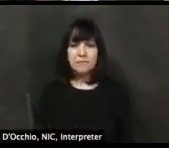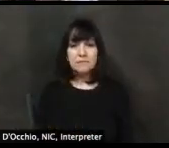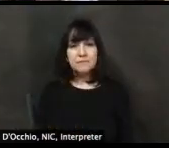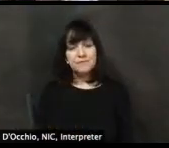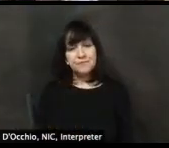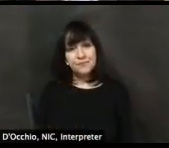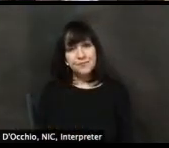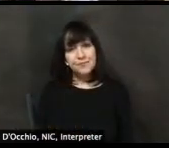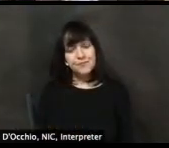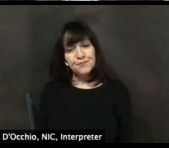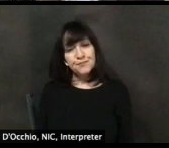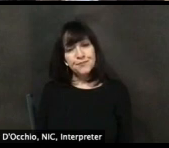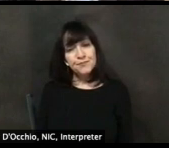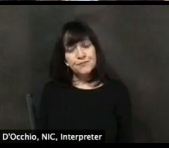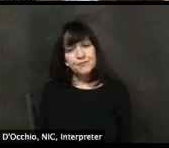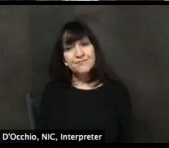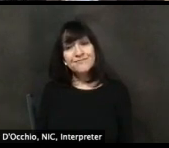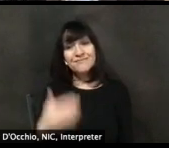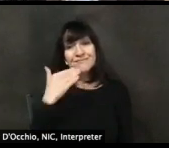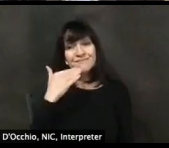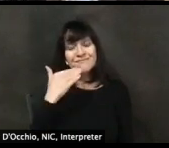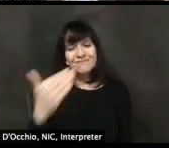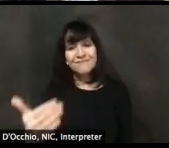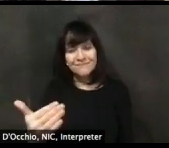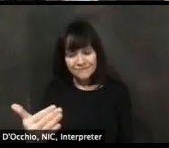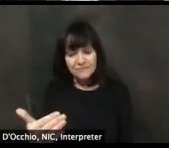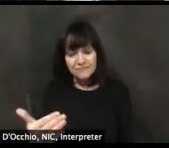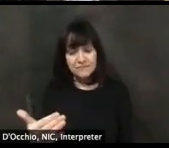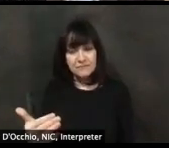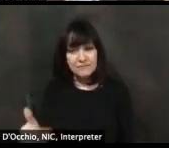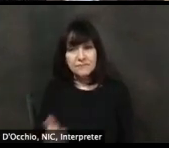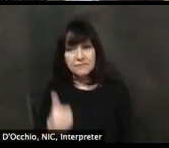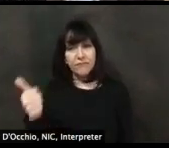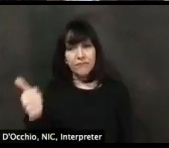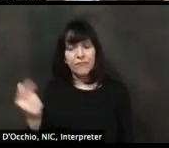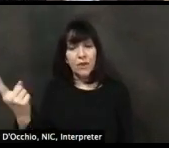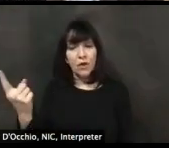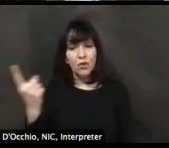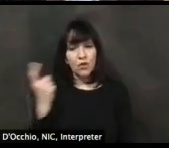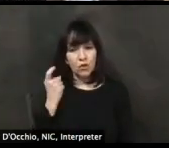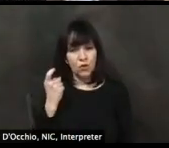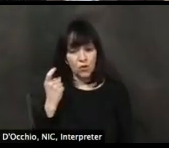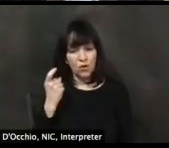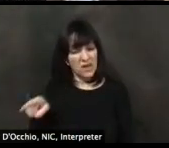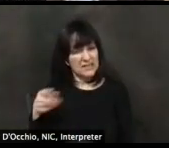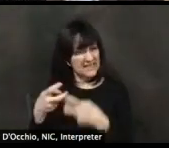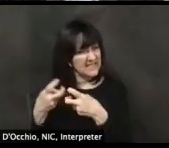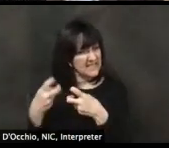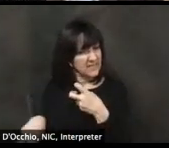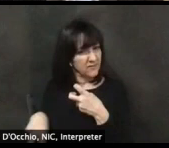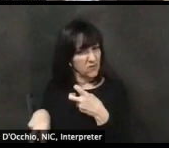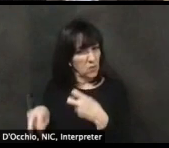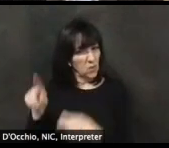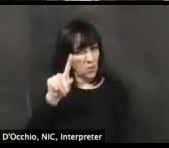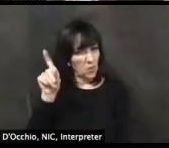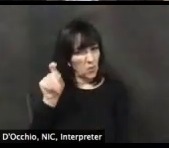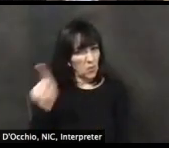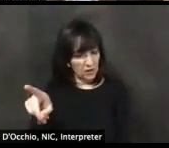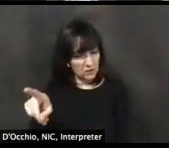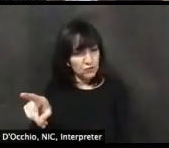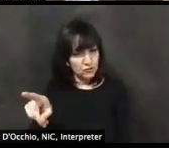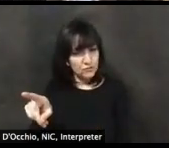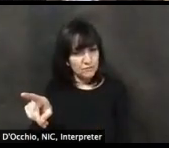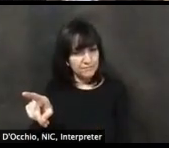Thank you, Damien. And I'm going to give you this question, Lieutenant Governor, straightforward, but difficult question. Uh, everybody wants to go back to the